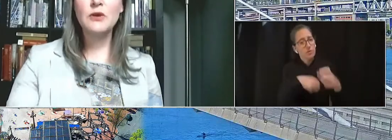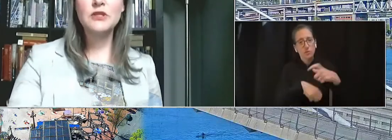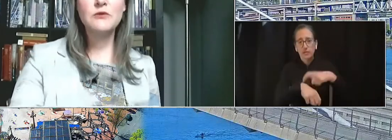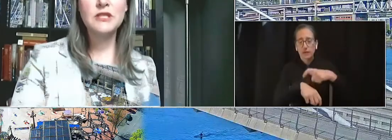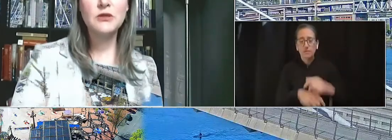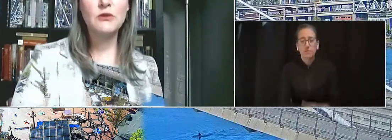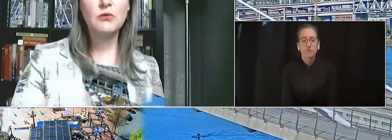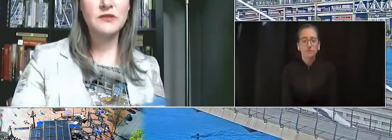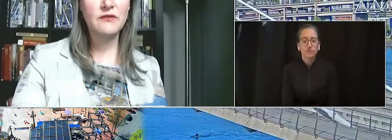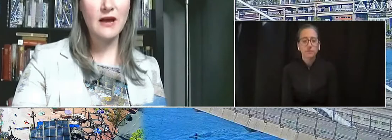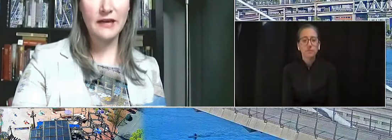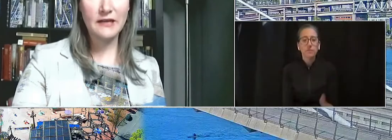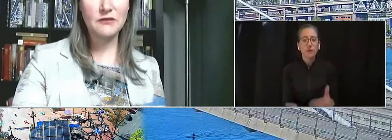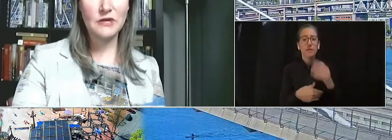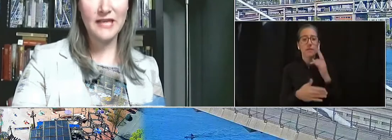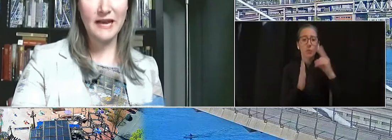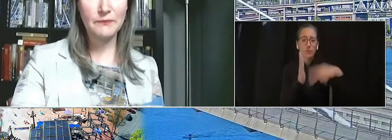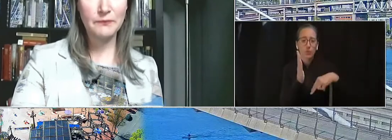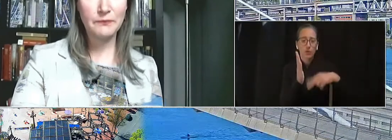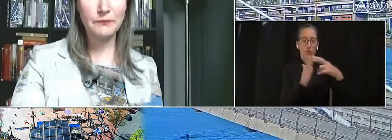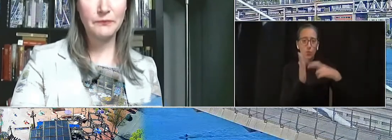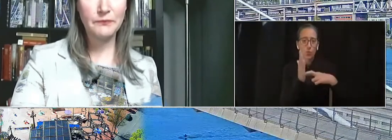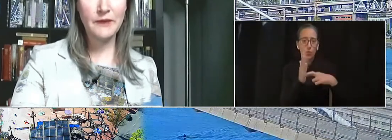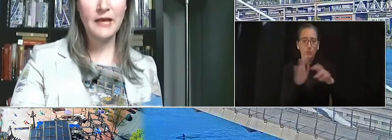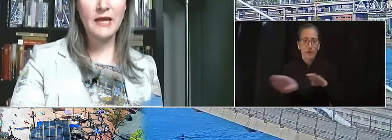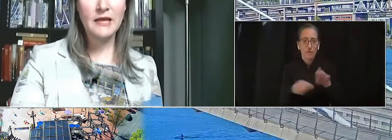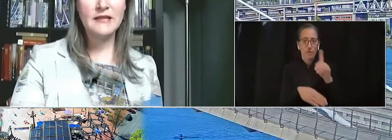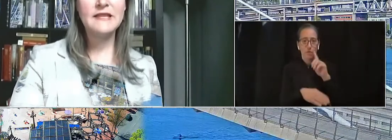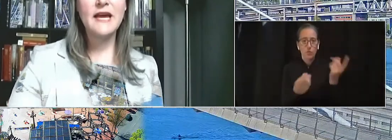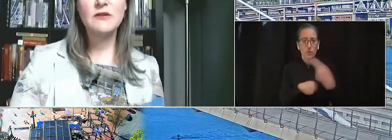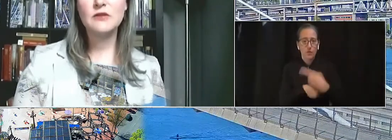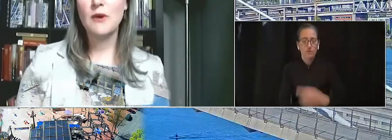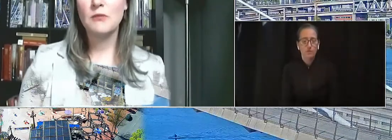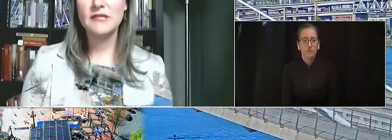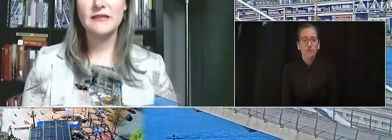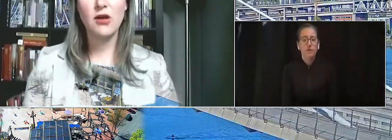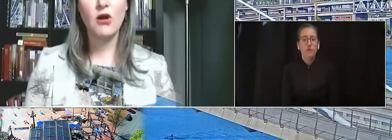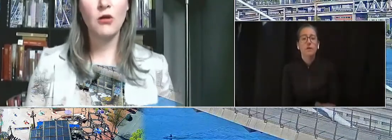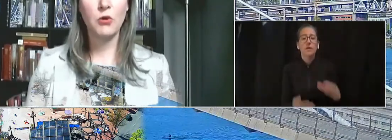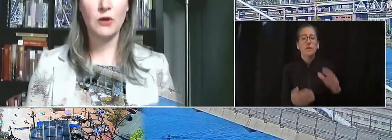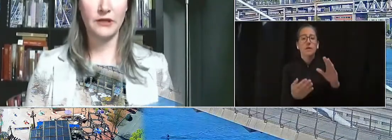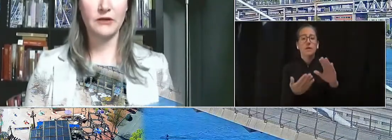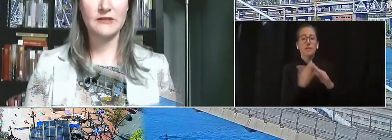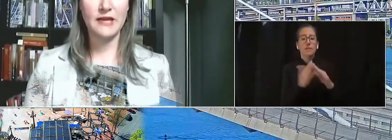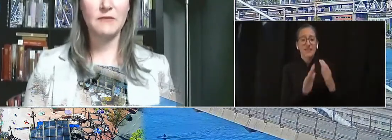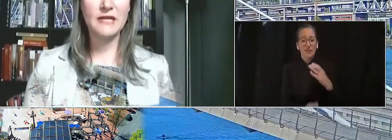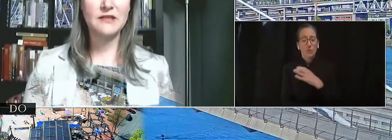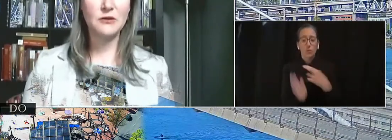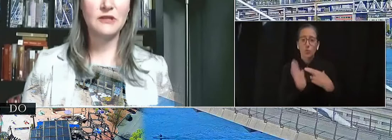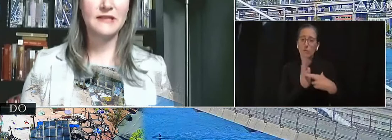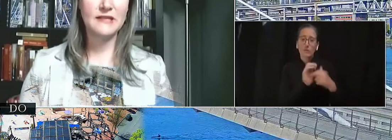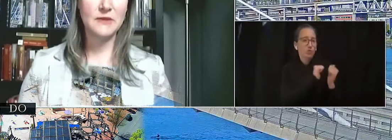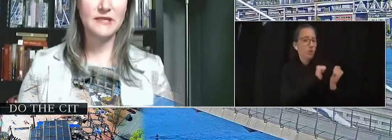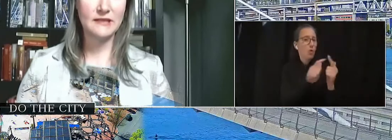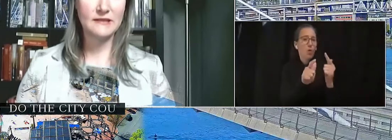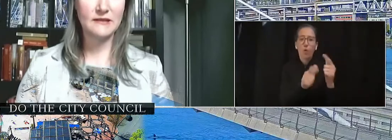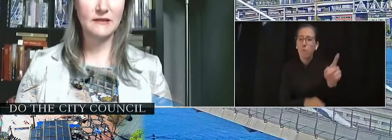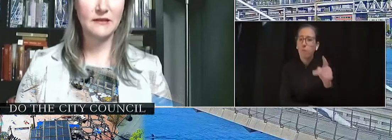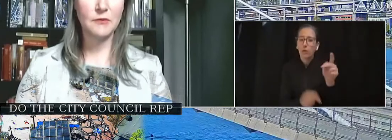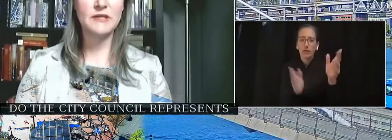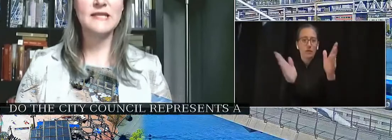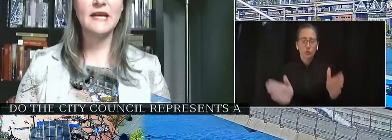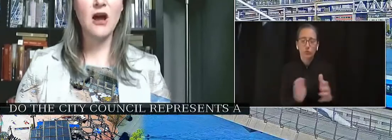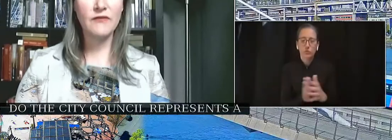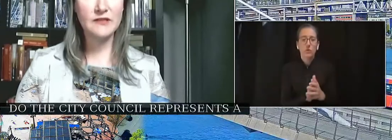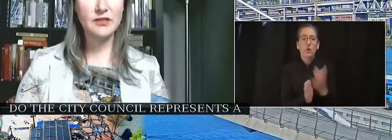Next, I'm going to read to you the rules of conduct for today. The city council represents all Portlanders and meets to do the city's business.